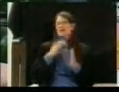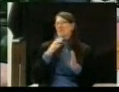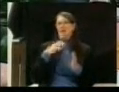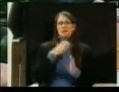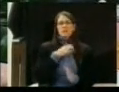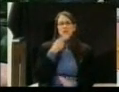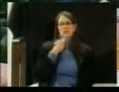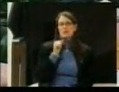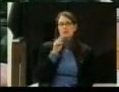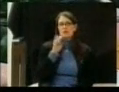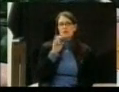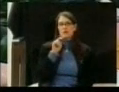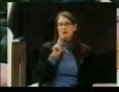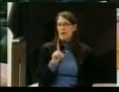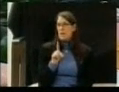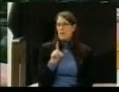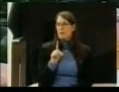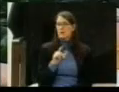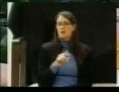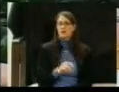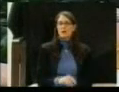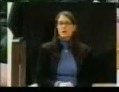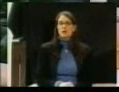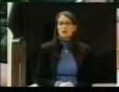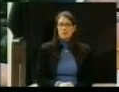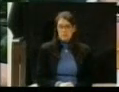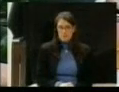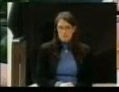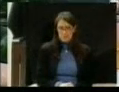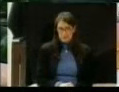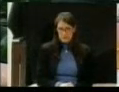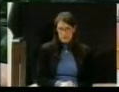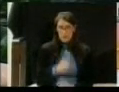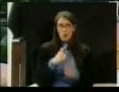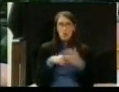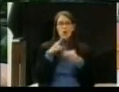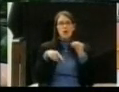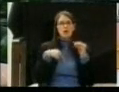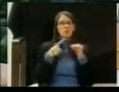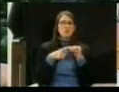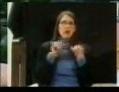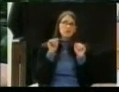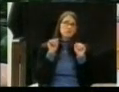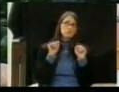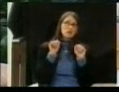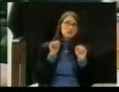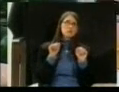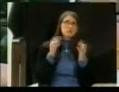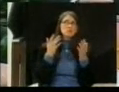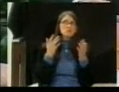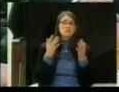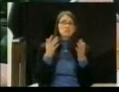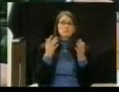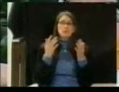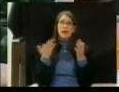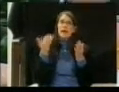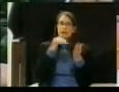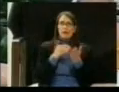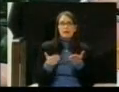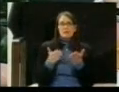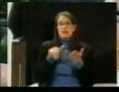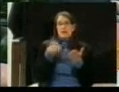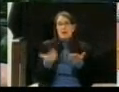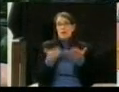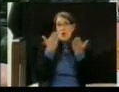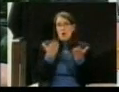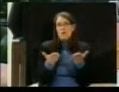What about the prospect, and this is a counteroffer, and whoever we would vote on today, whatever you would vote on would be